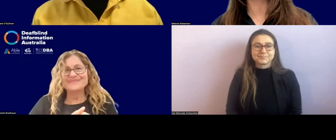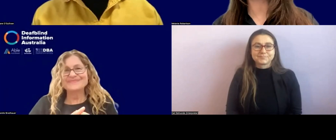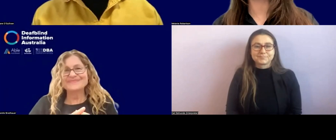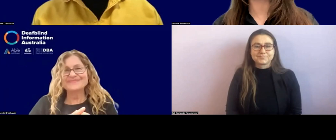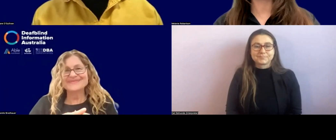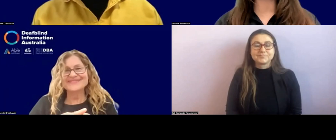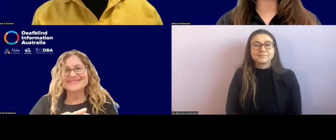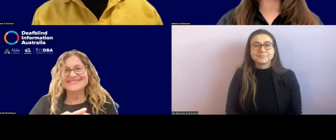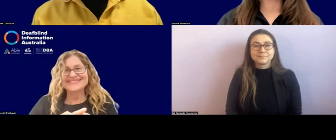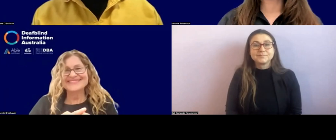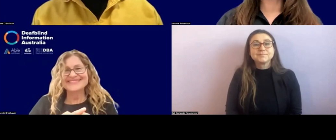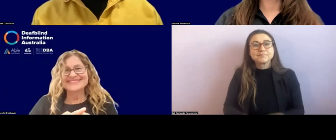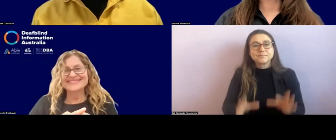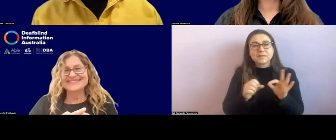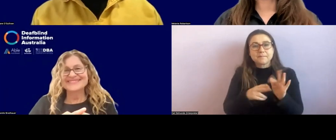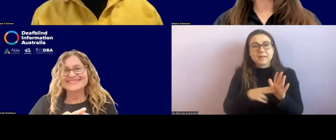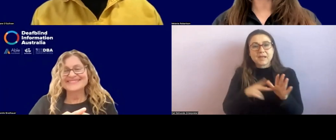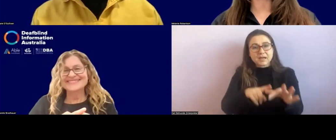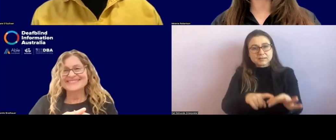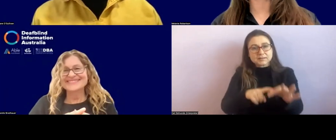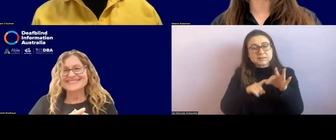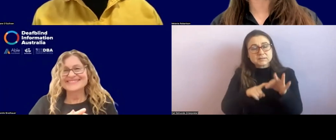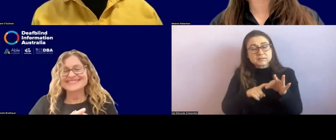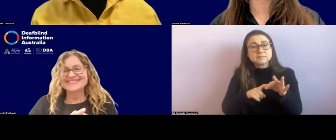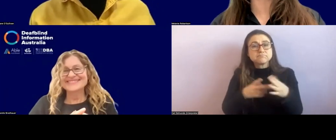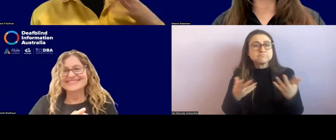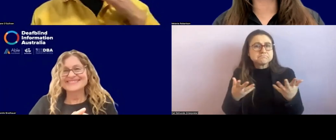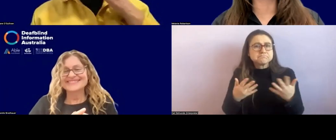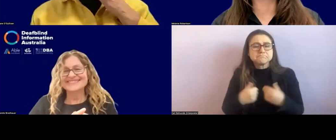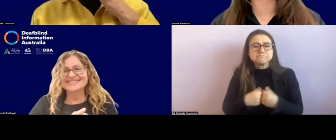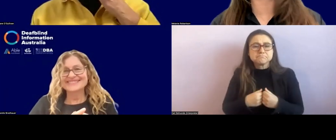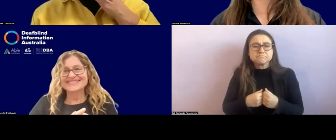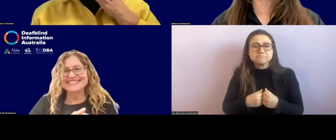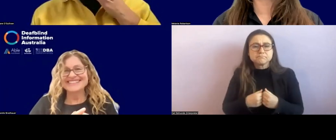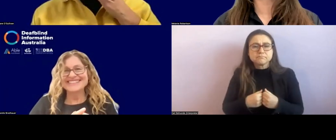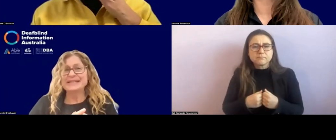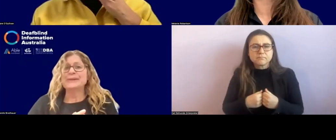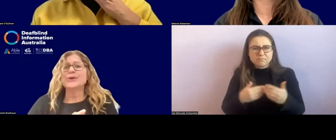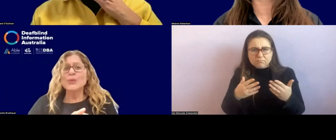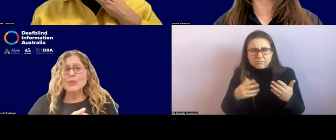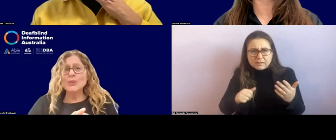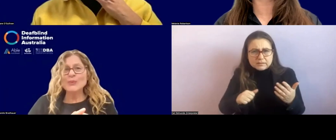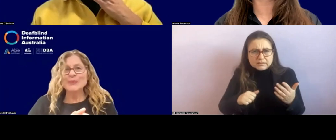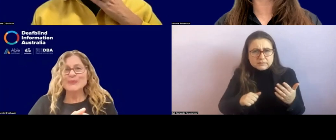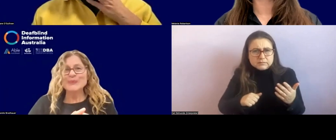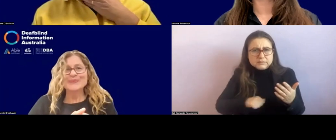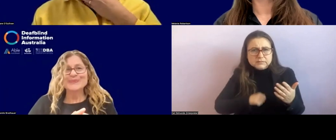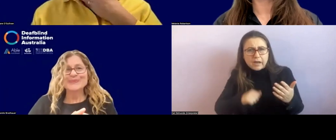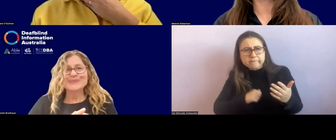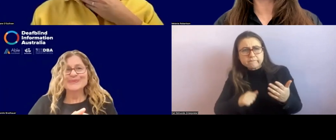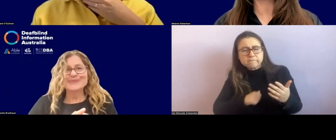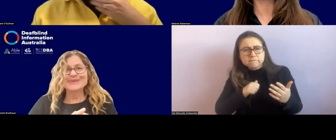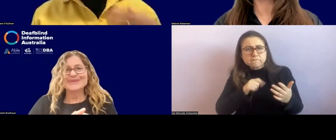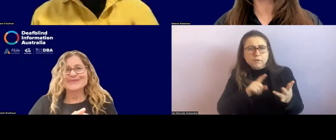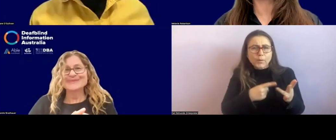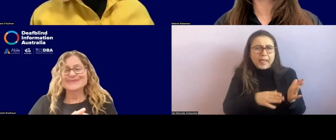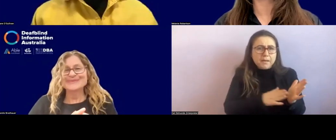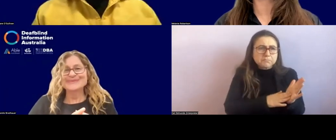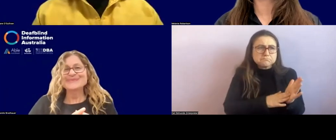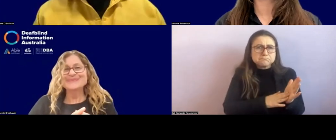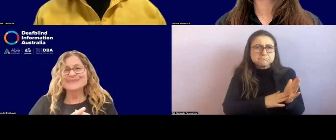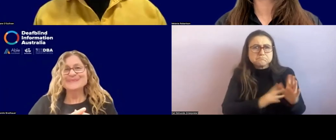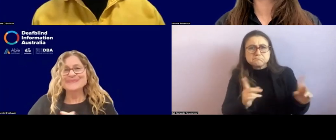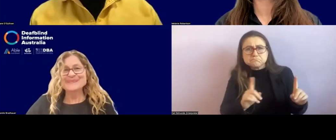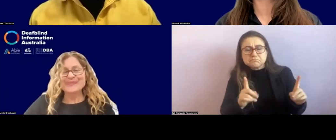great. Next question from Ben. What is the state of the workforce for O&M practitioners? We know that many